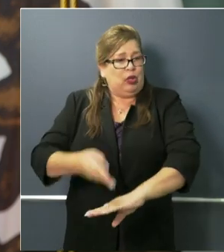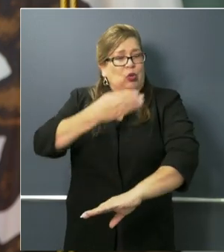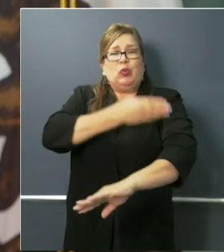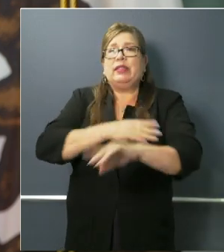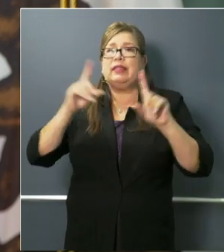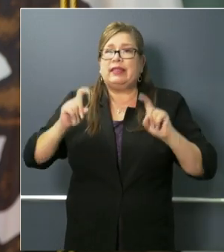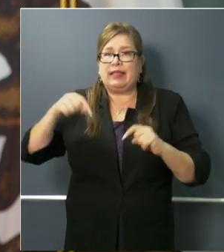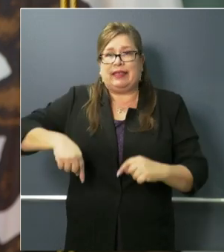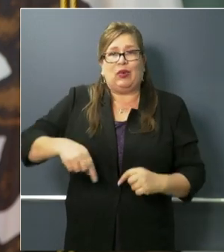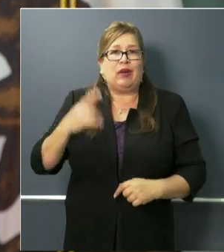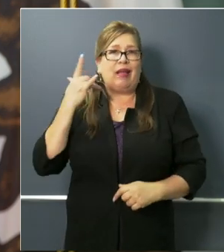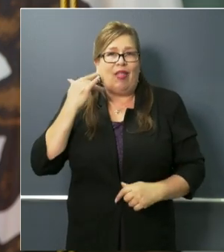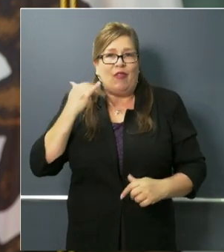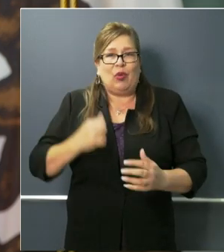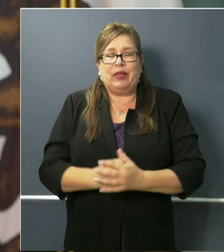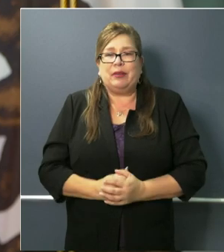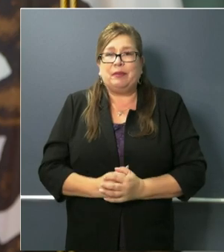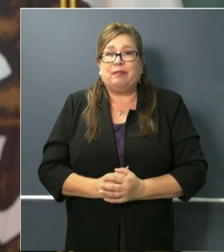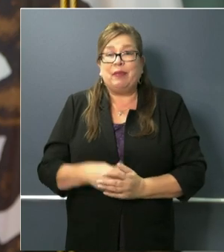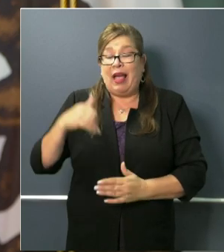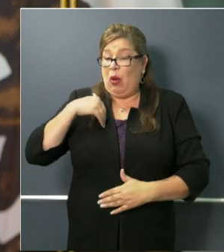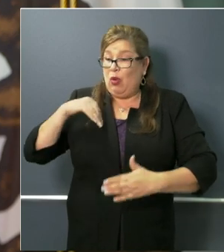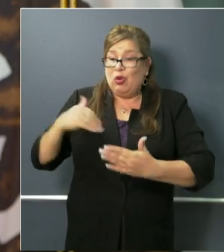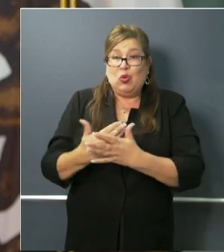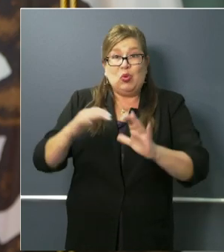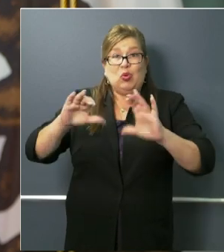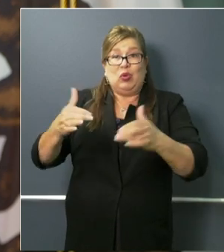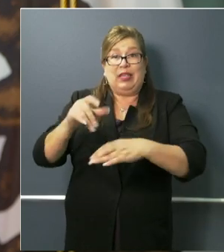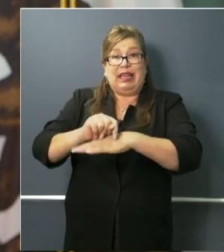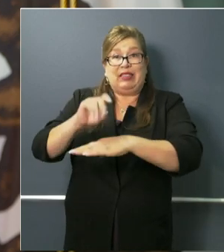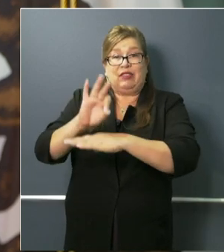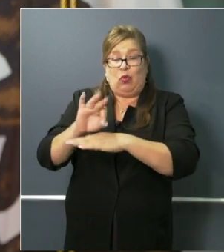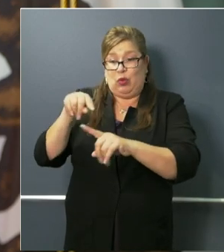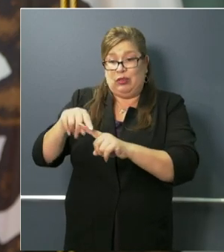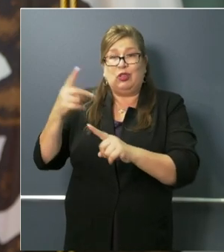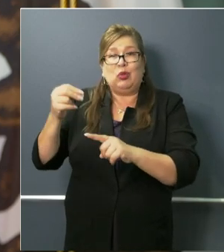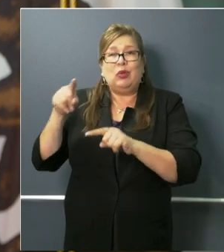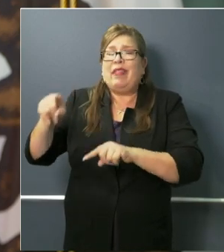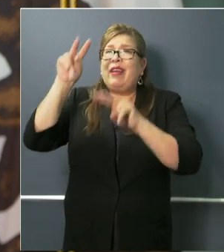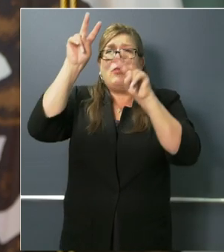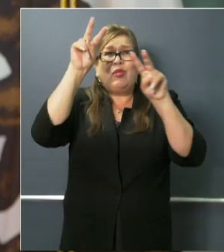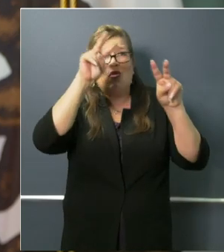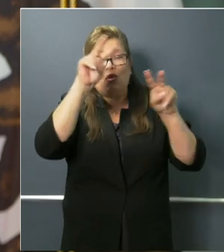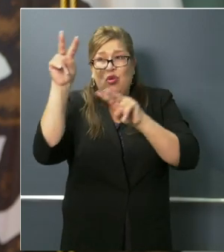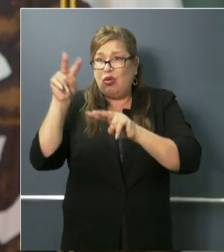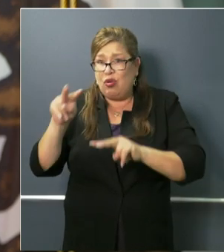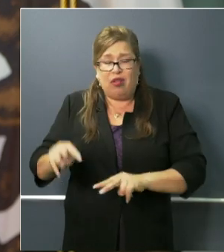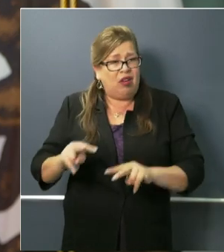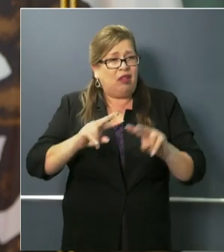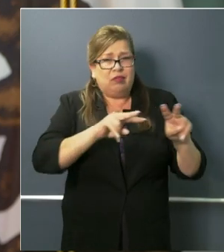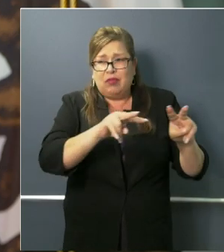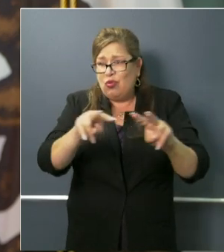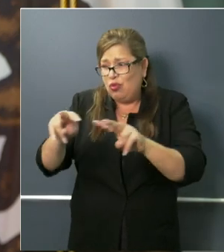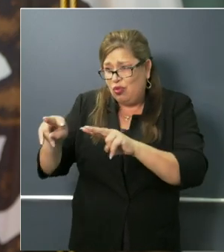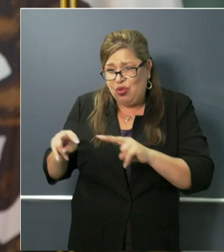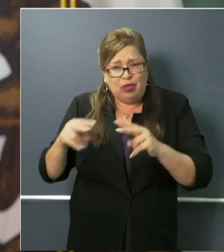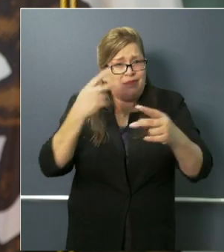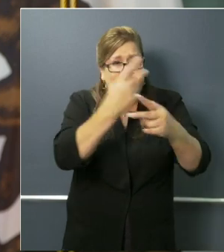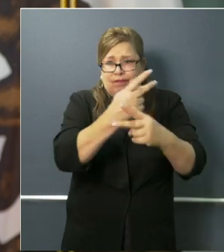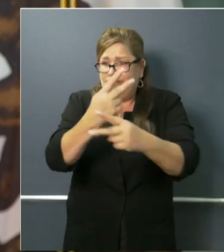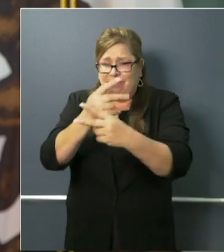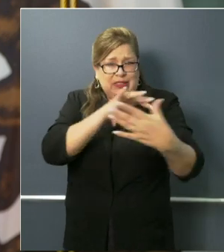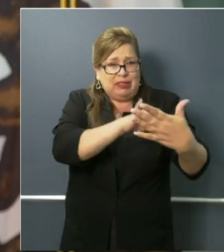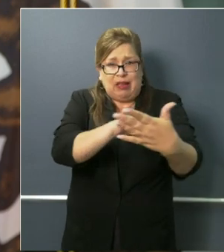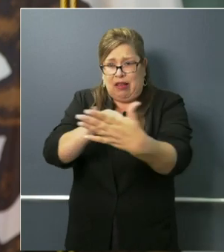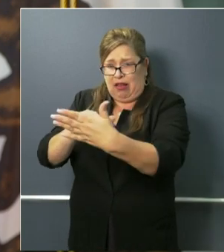testing in California. Our new task force is going to look across the board at everything that is being done and where the opportunity is